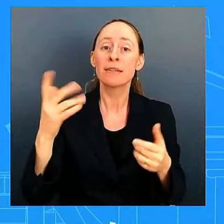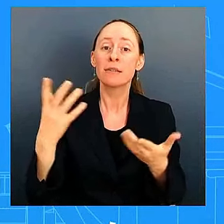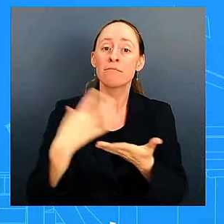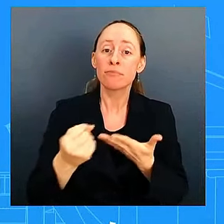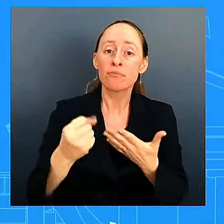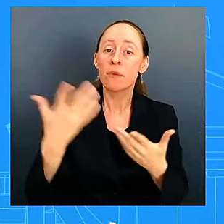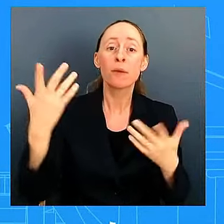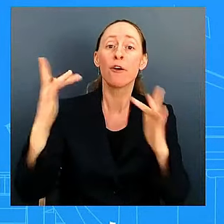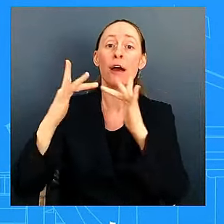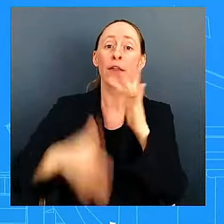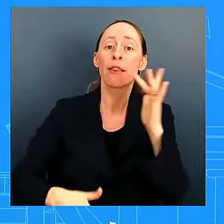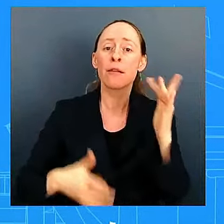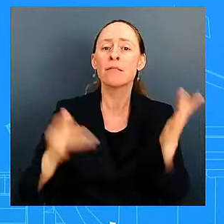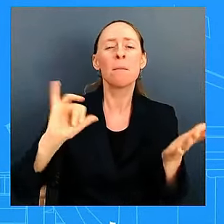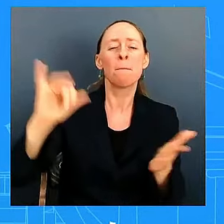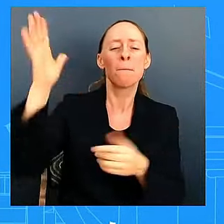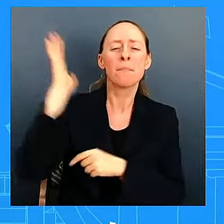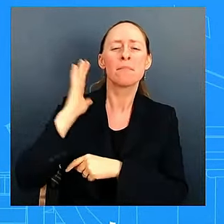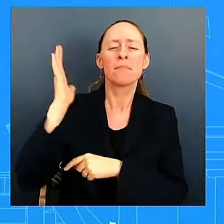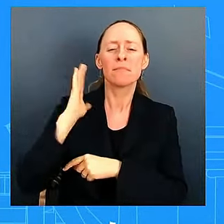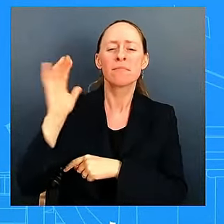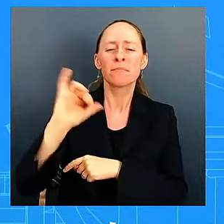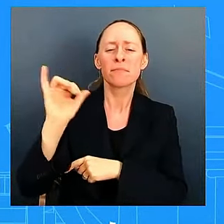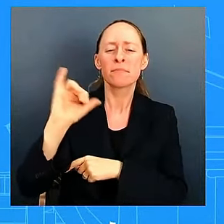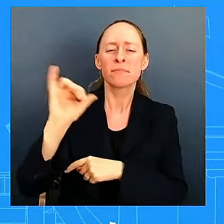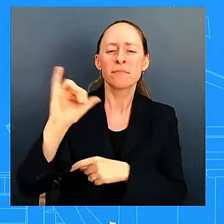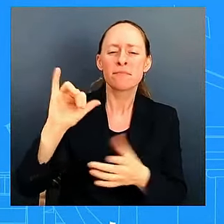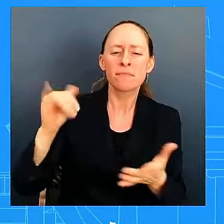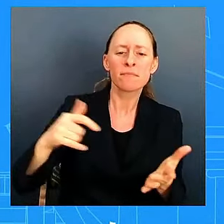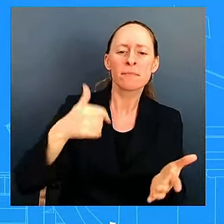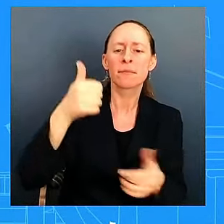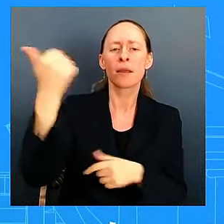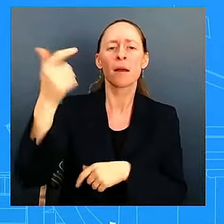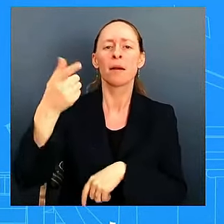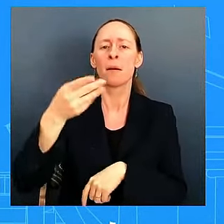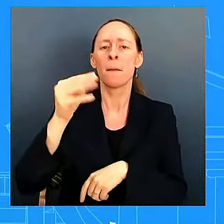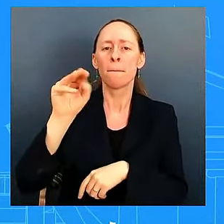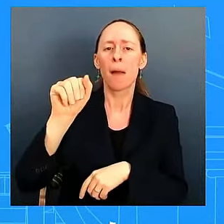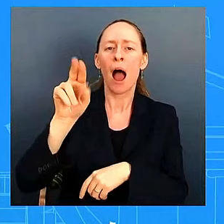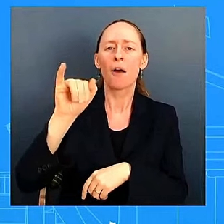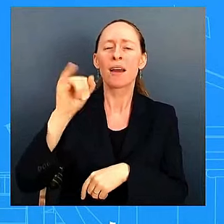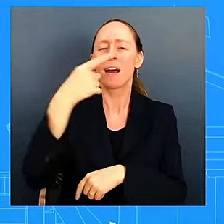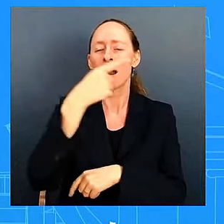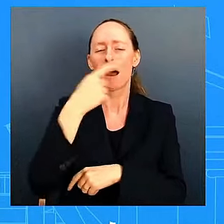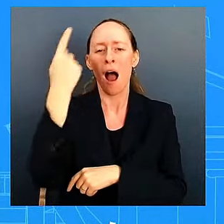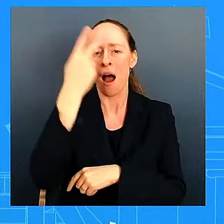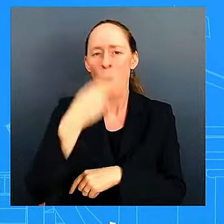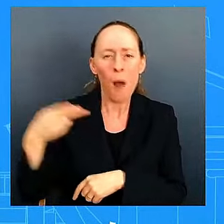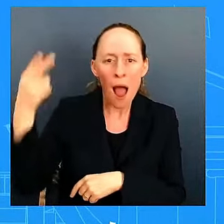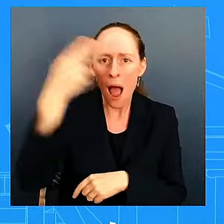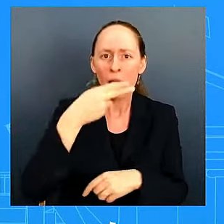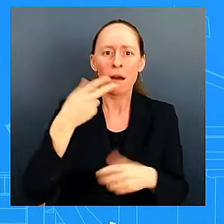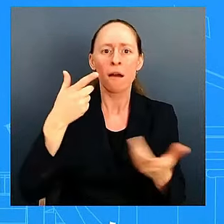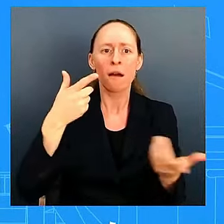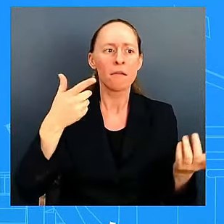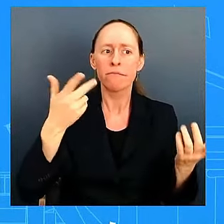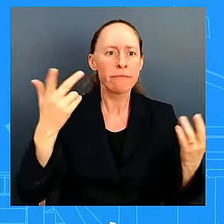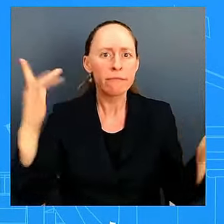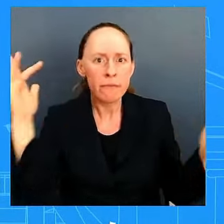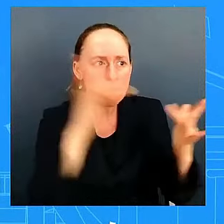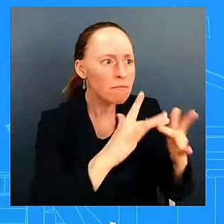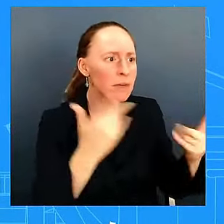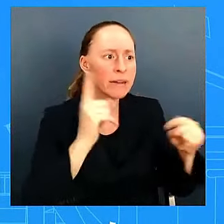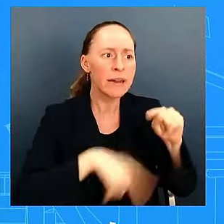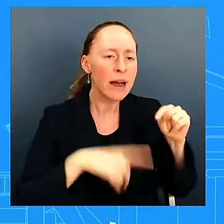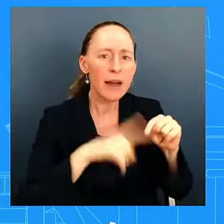ultimately tragically 101 people lost their lives but it was not in the thousands as we were initially concerned it might be thank you all so much